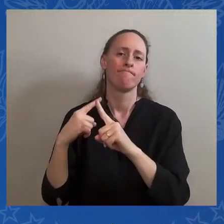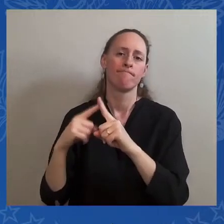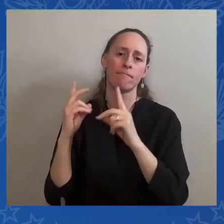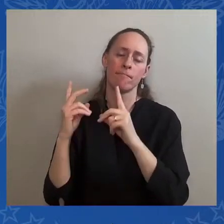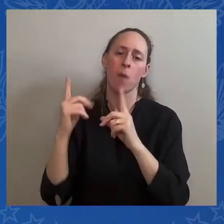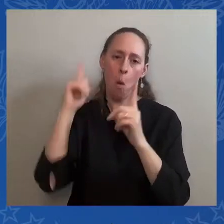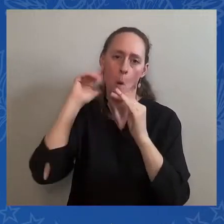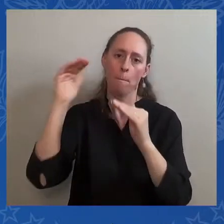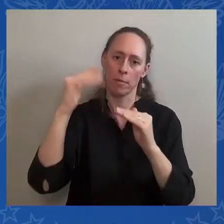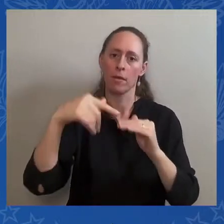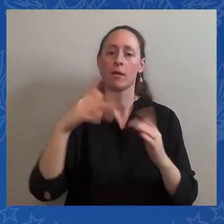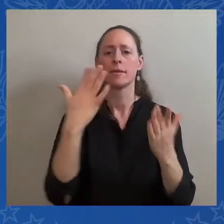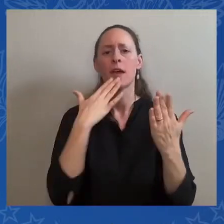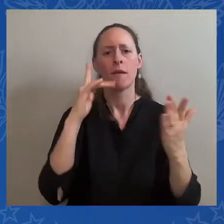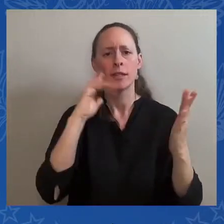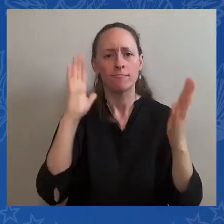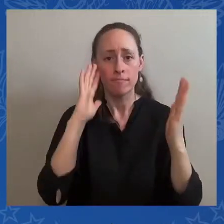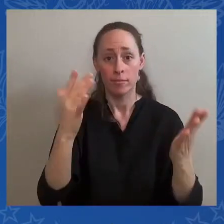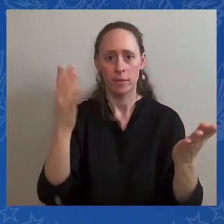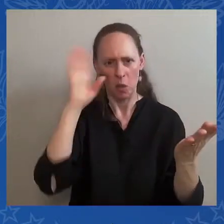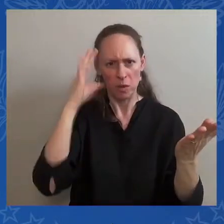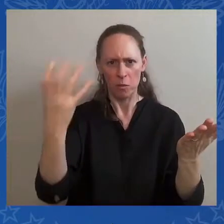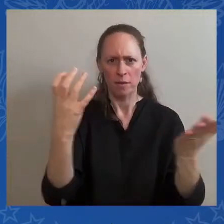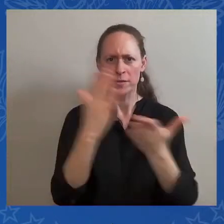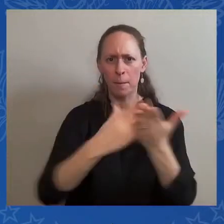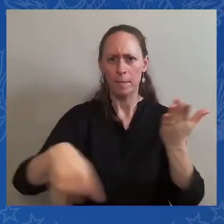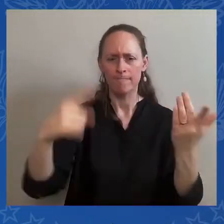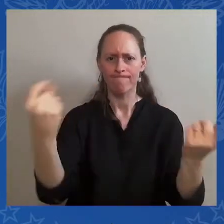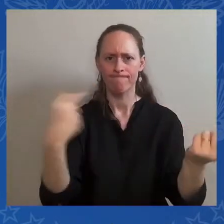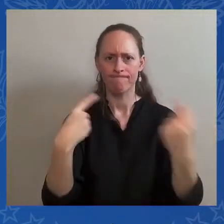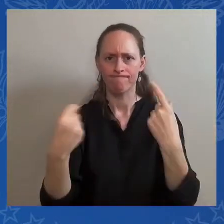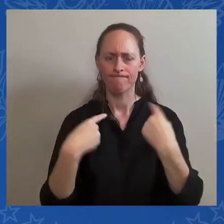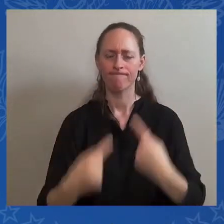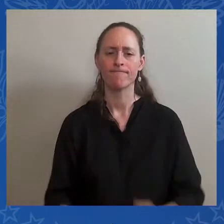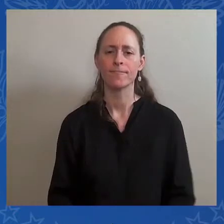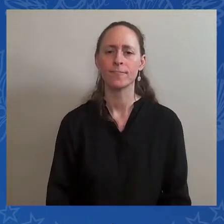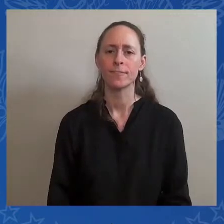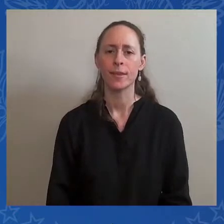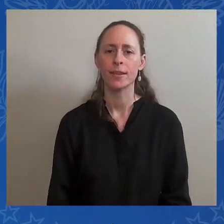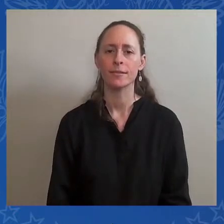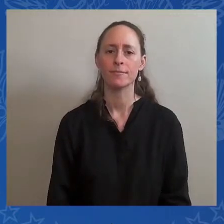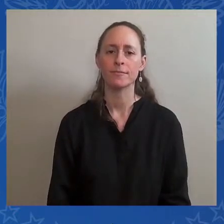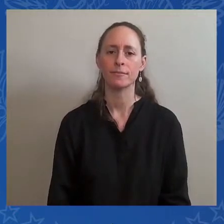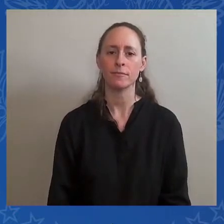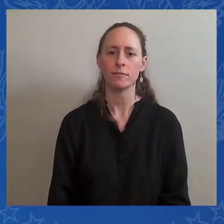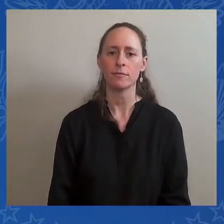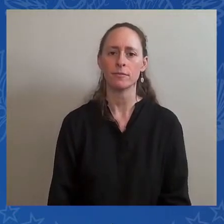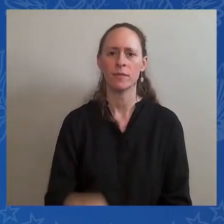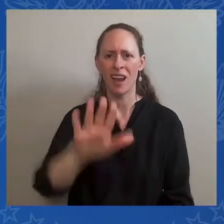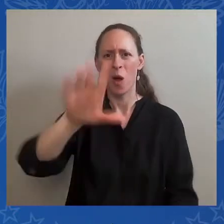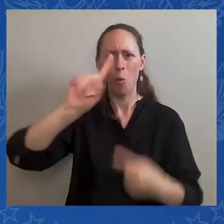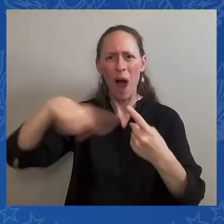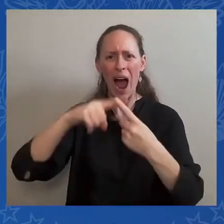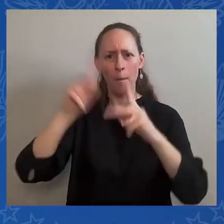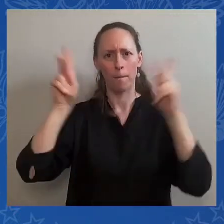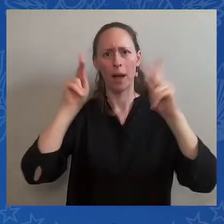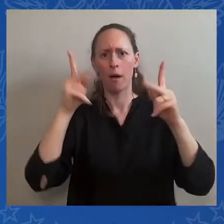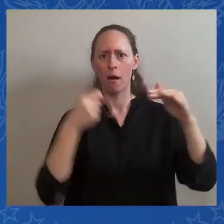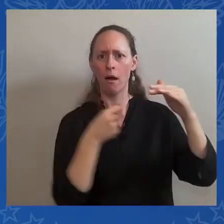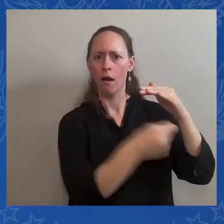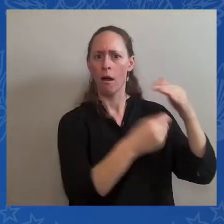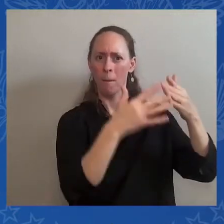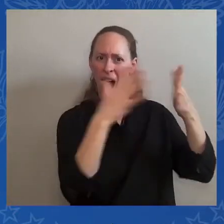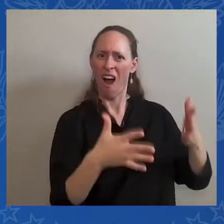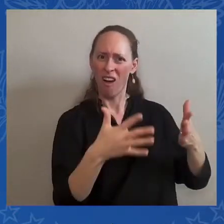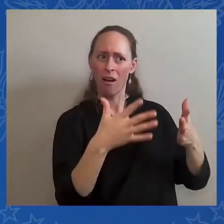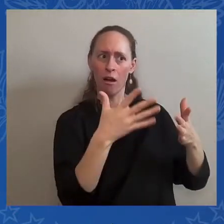President, when will the first American hostages be released since none were included today? We don't know when that will occur, but we're going to be